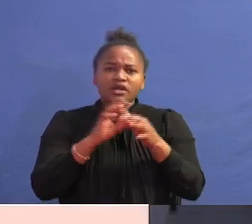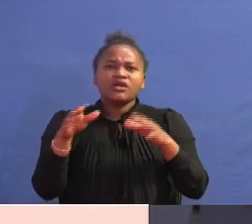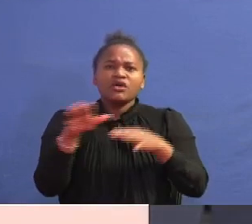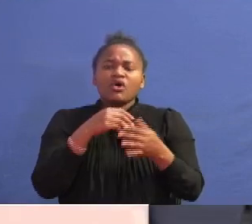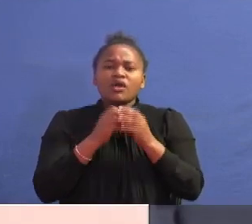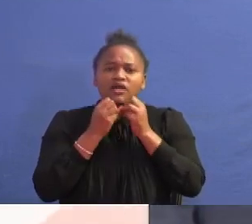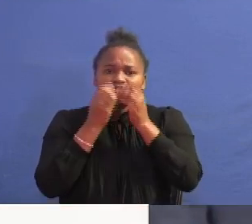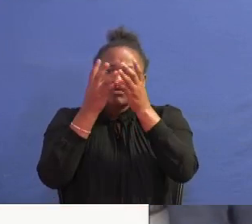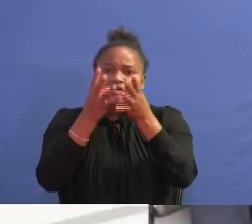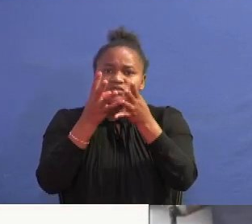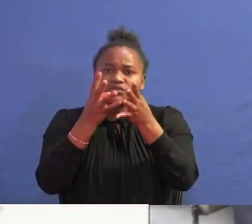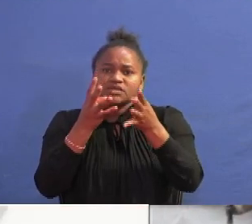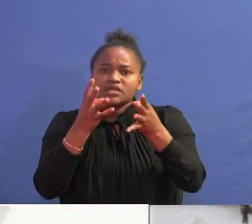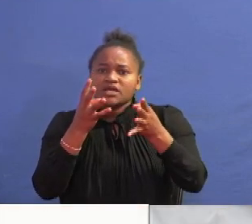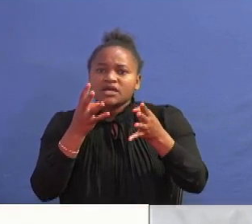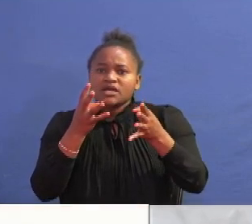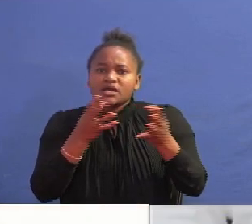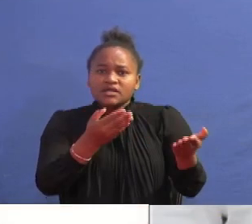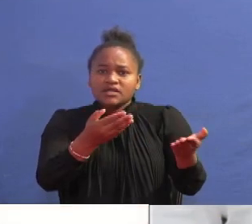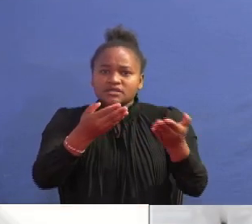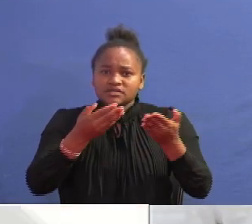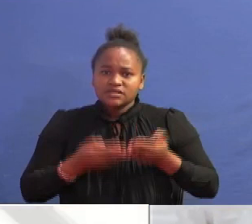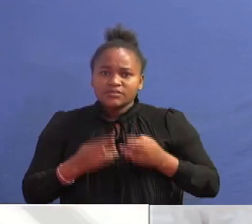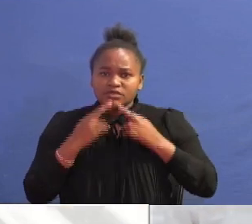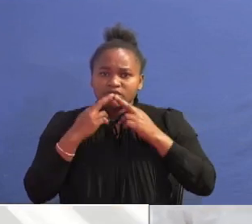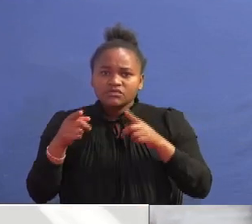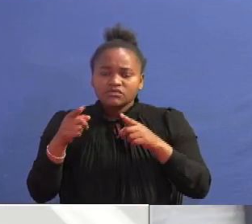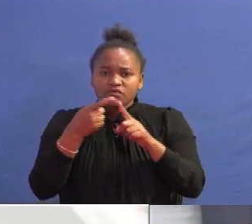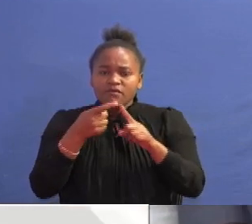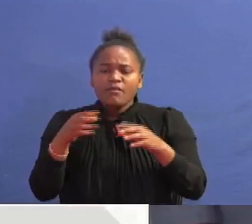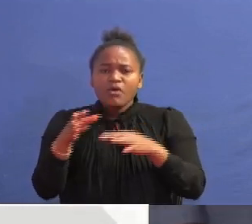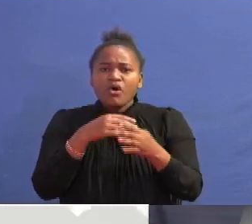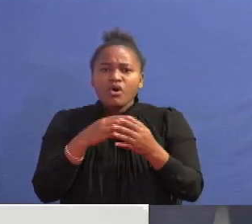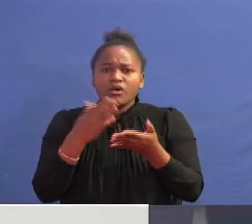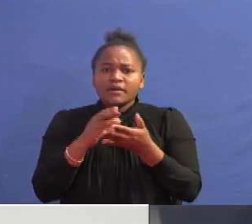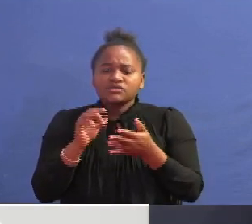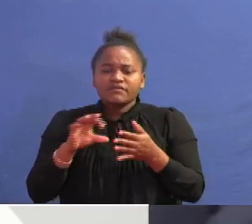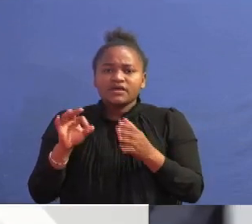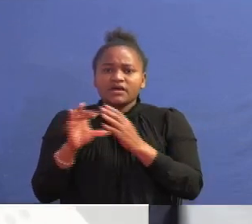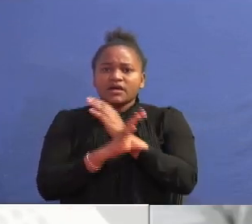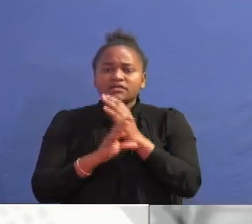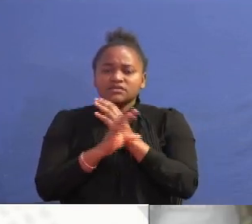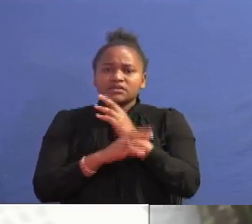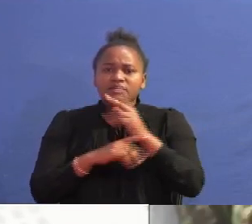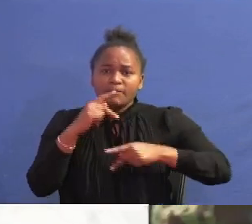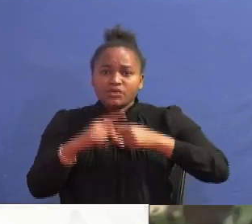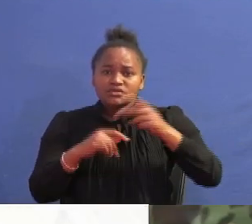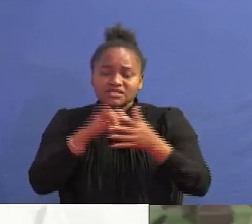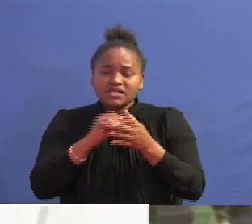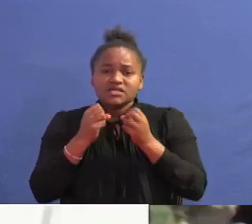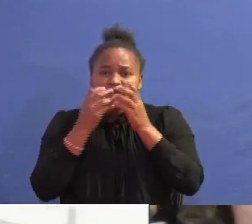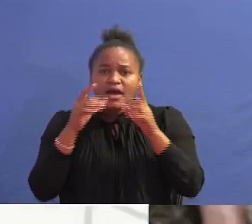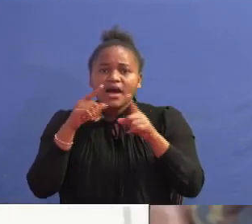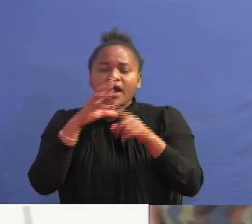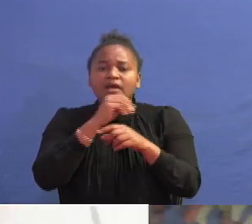receive reports from various parts of the country, process that information, and make sure